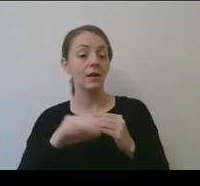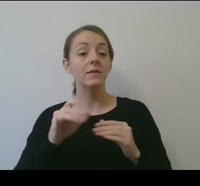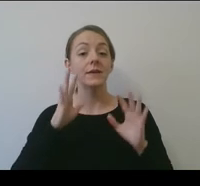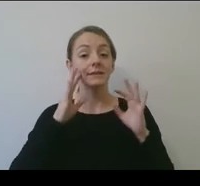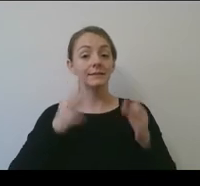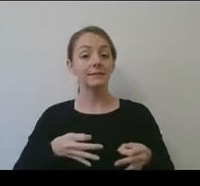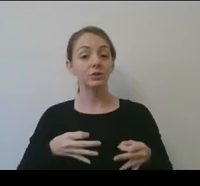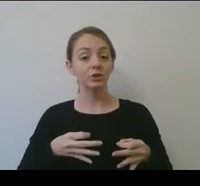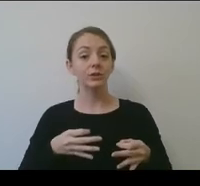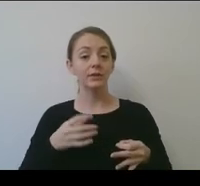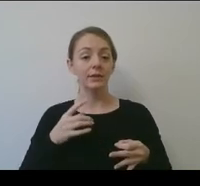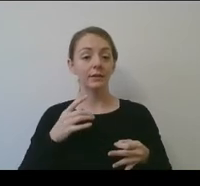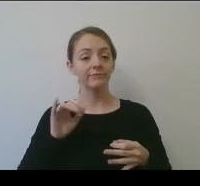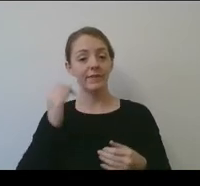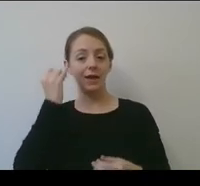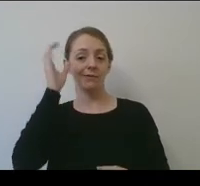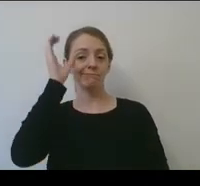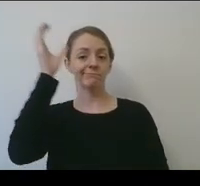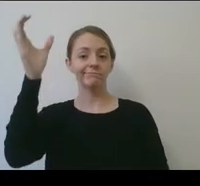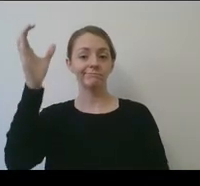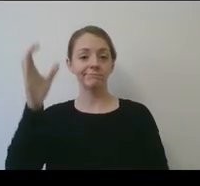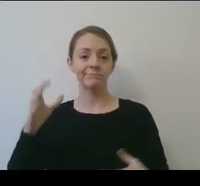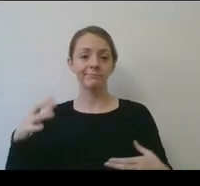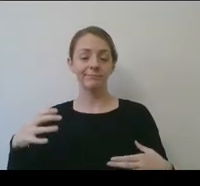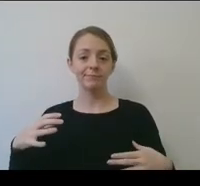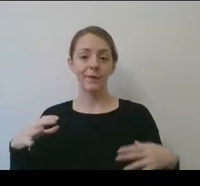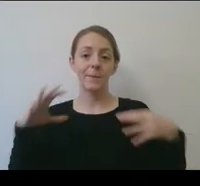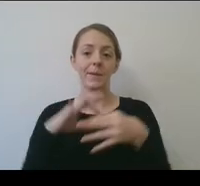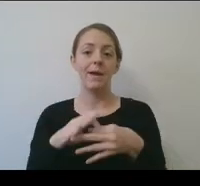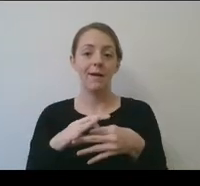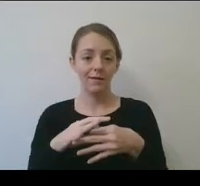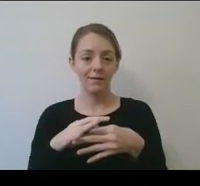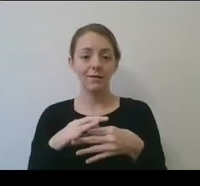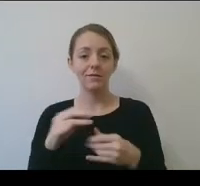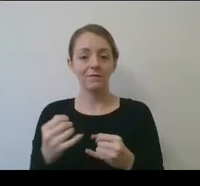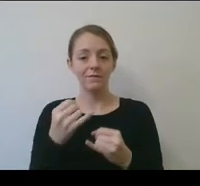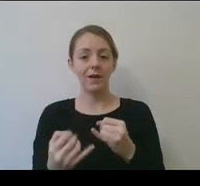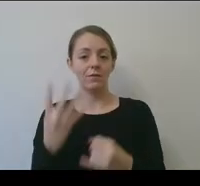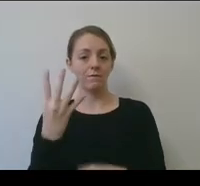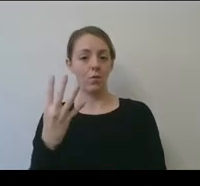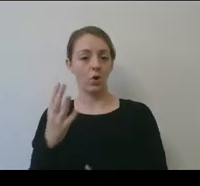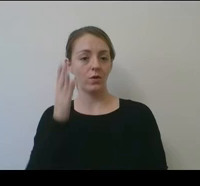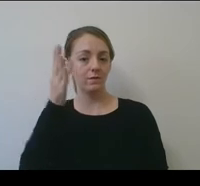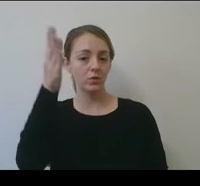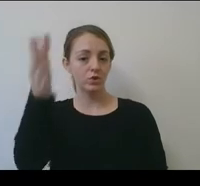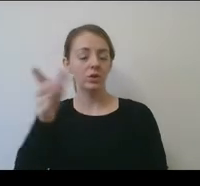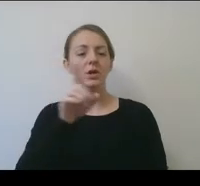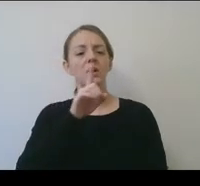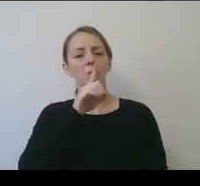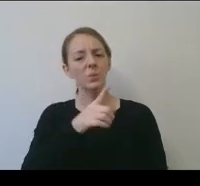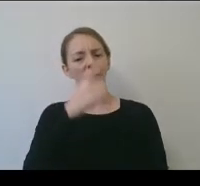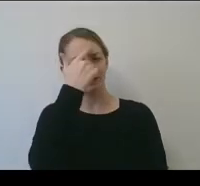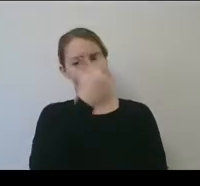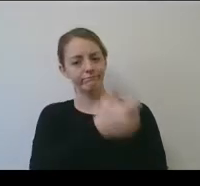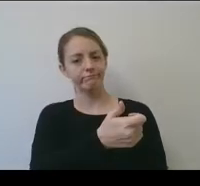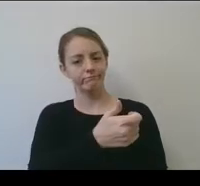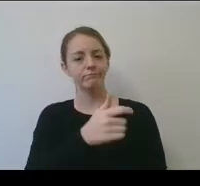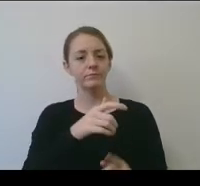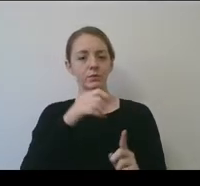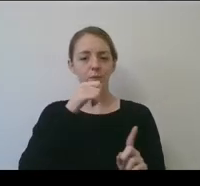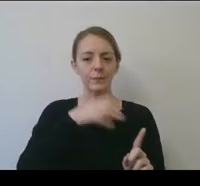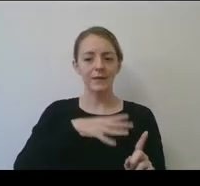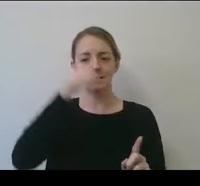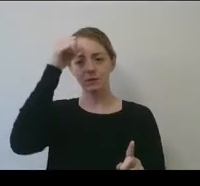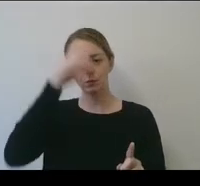the idea of a combined Final Four in the future rests with the Division I men's and women's basketball committees. They've been